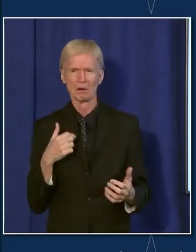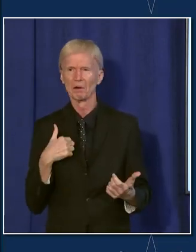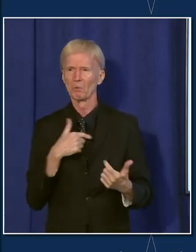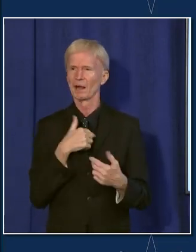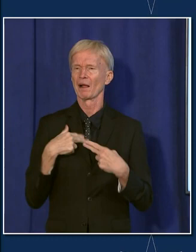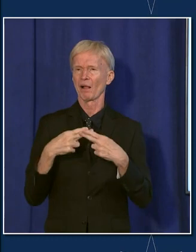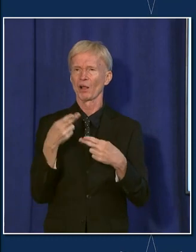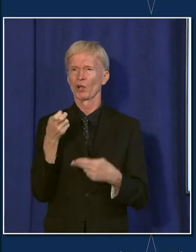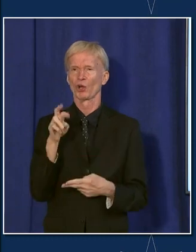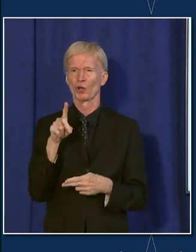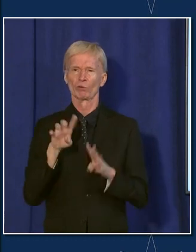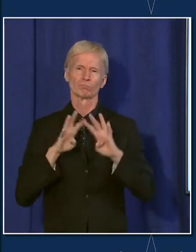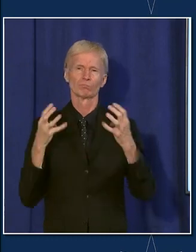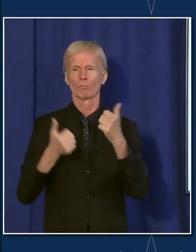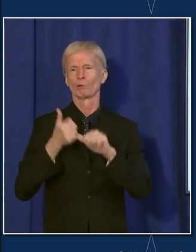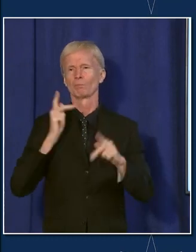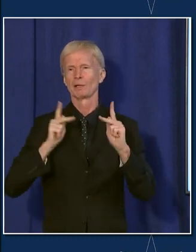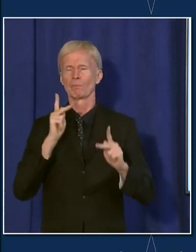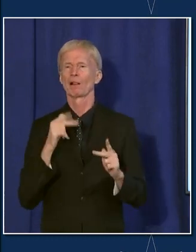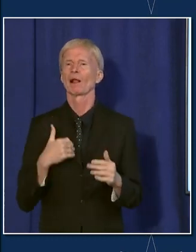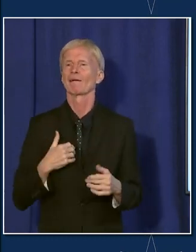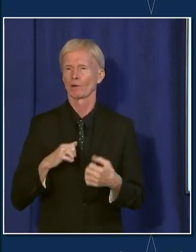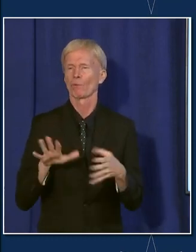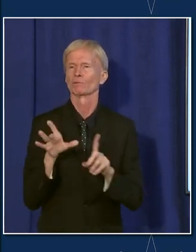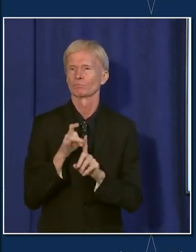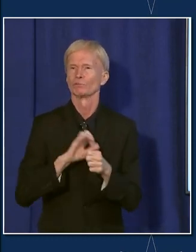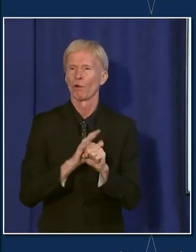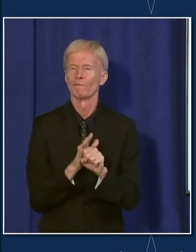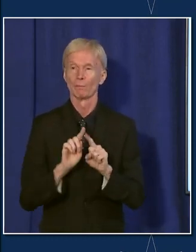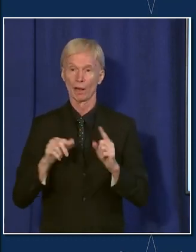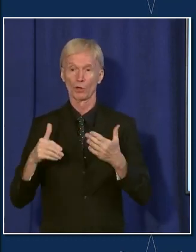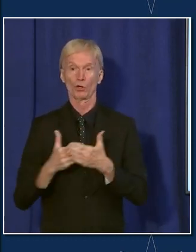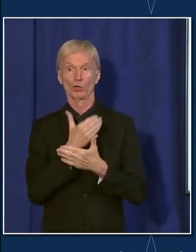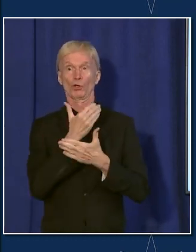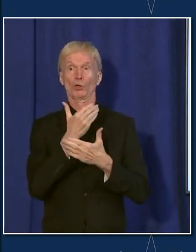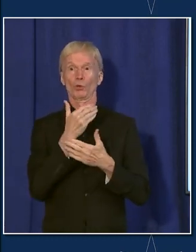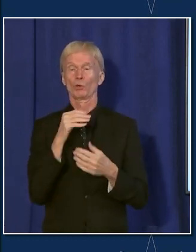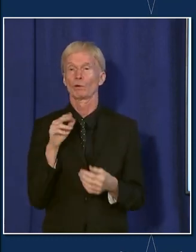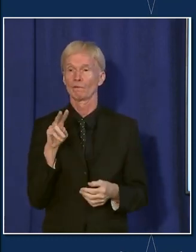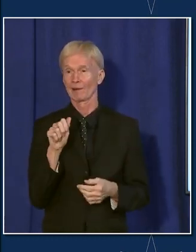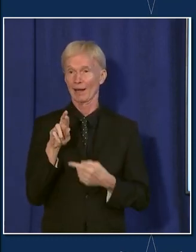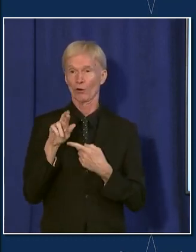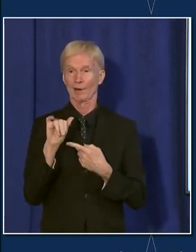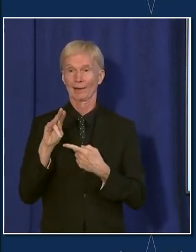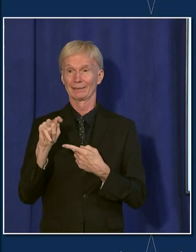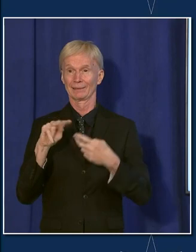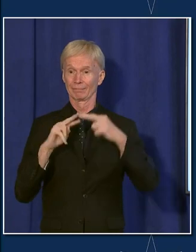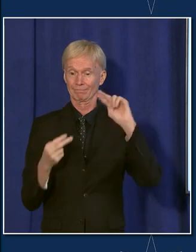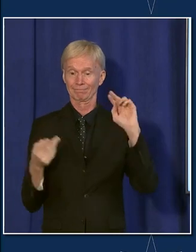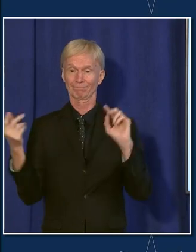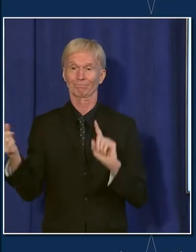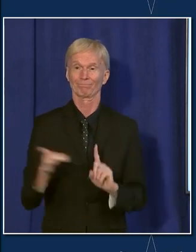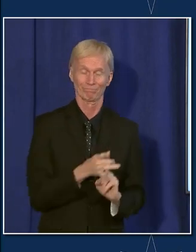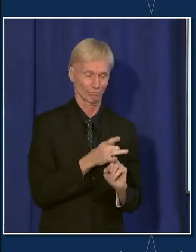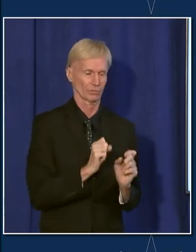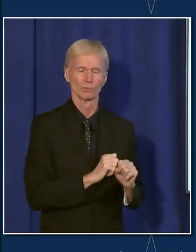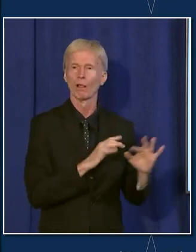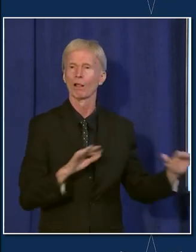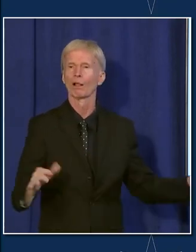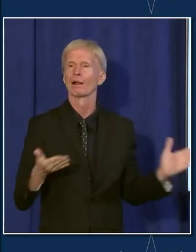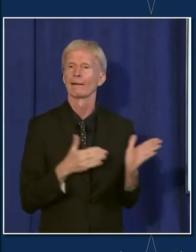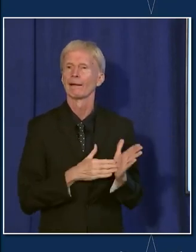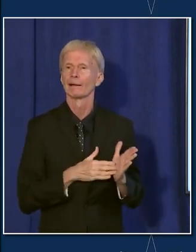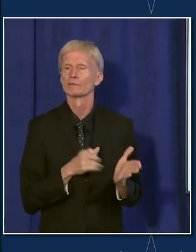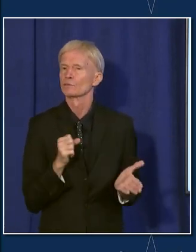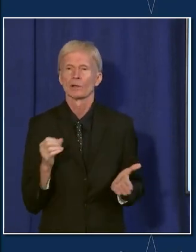gotten COVID naturally. But then when the new variant came through, they saw another huge surge. And so just as a reminder to folks